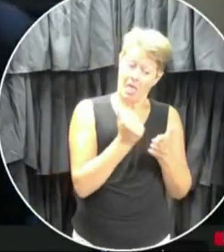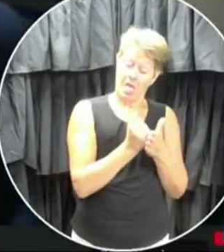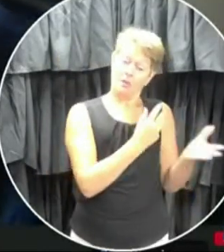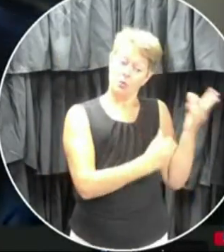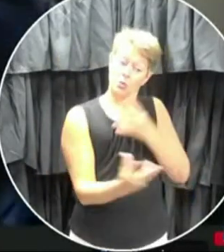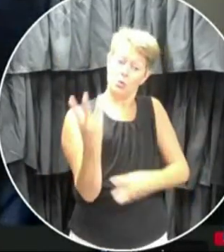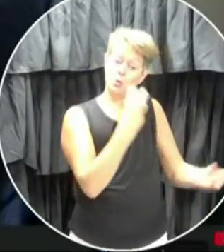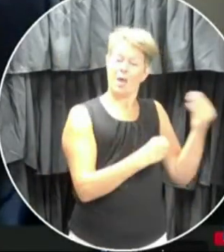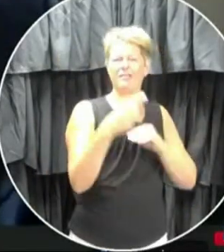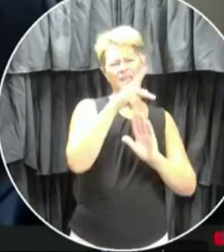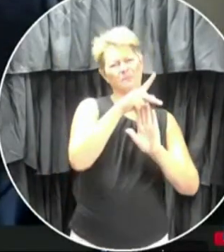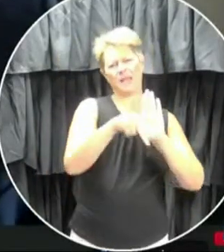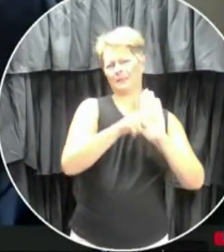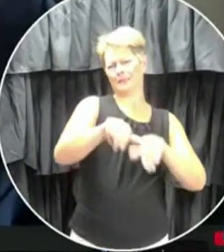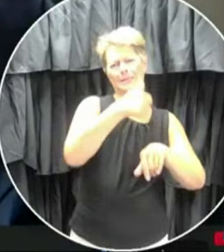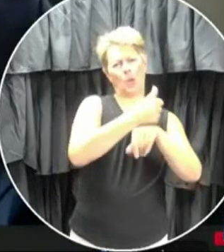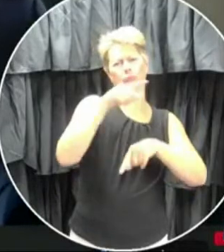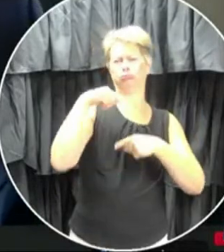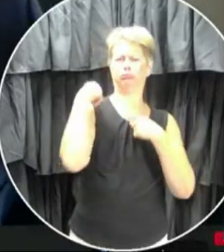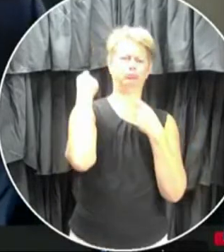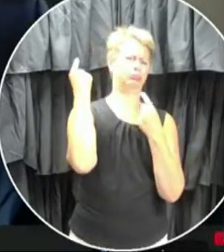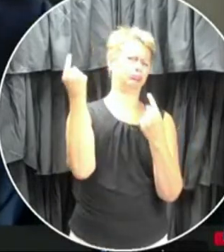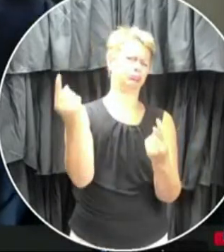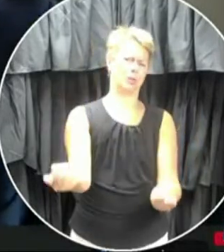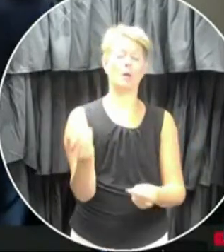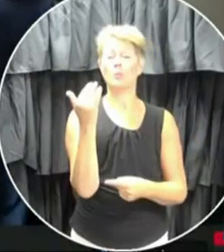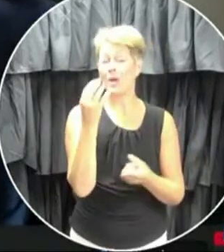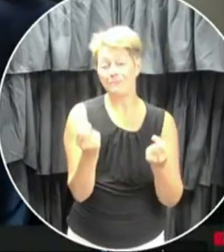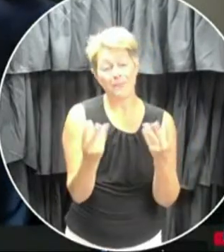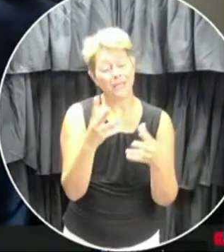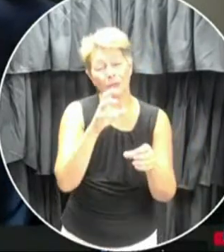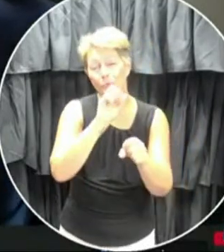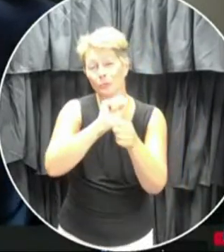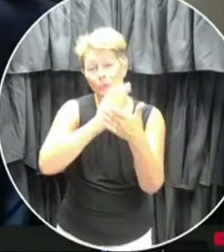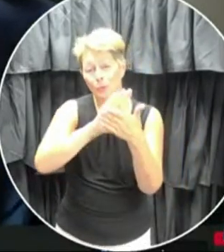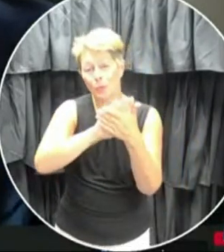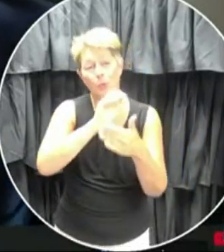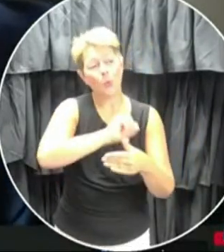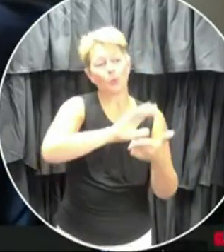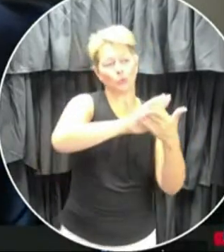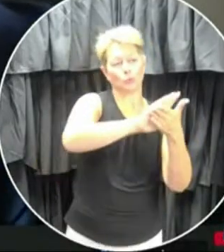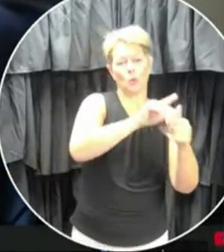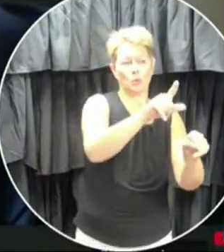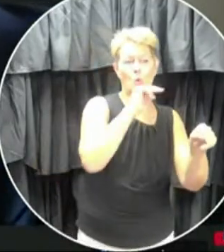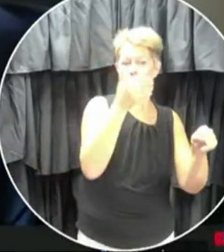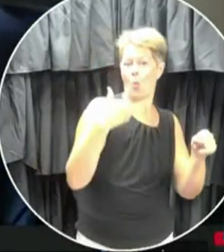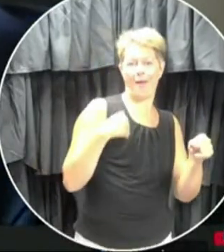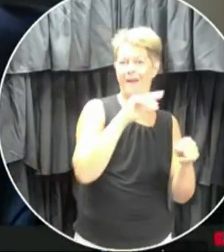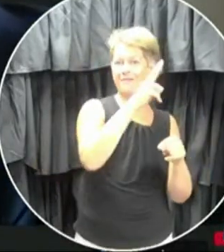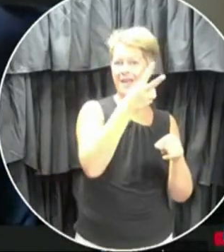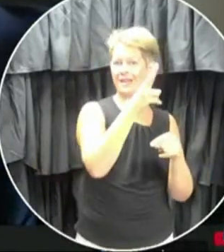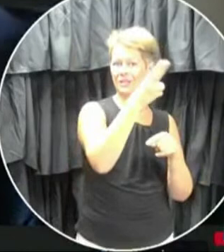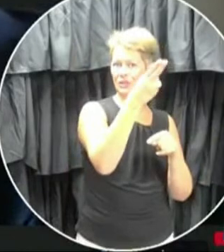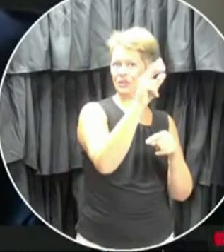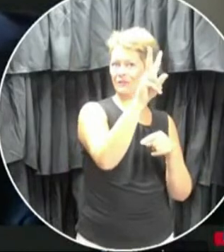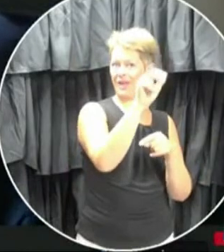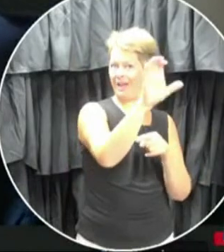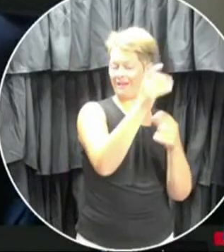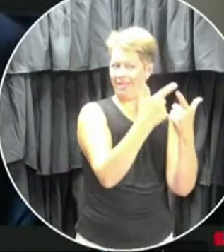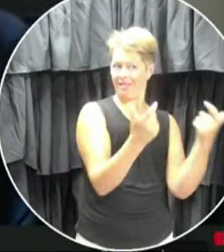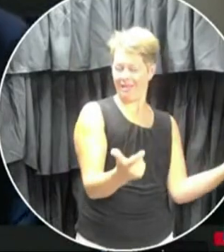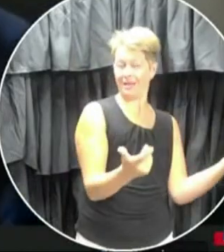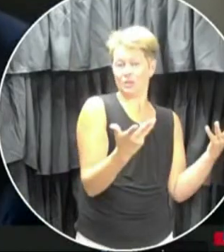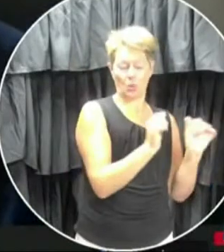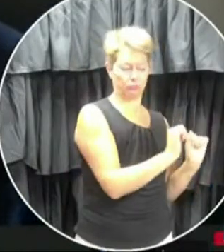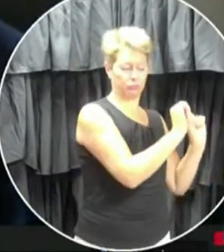long, long time, because, you know, a lot of our school structures, it doesn't have the mechanical ventilation. So that's, that's pretty